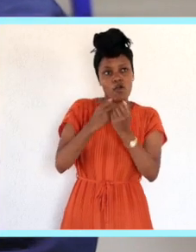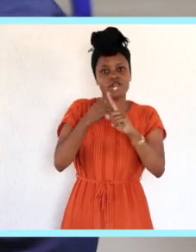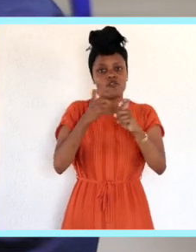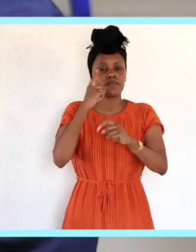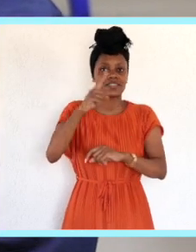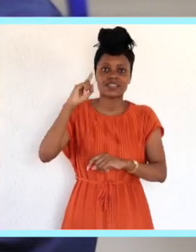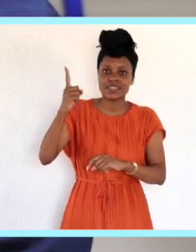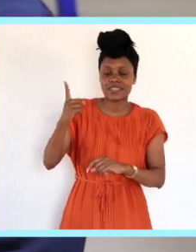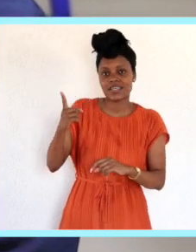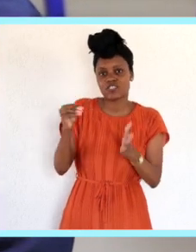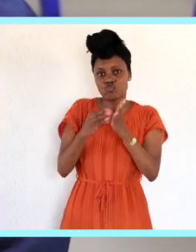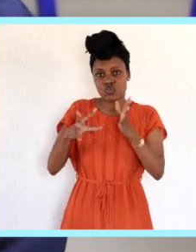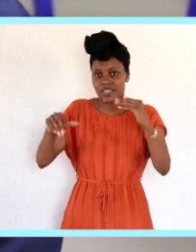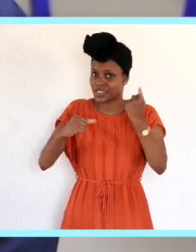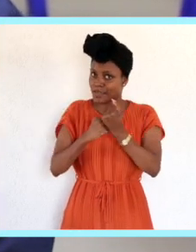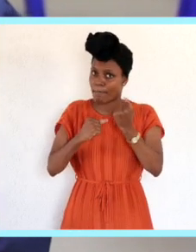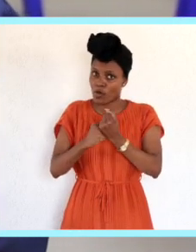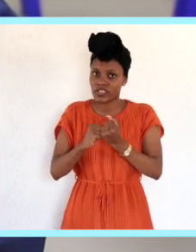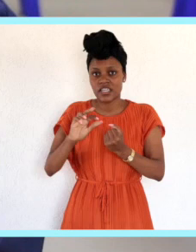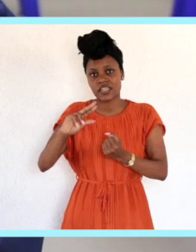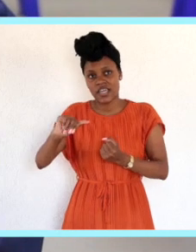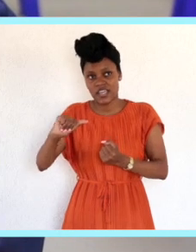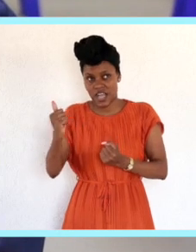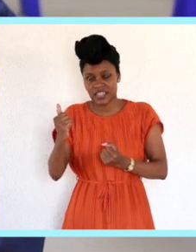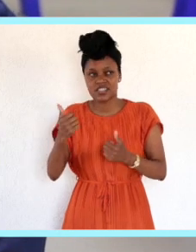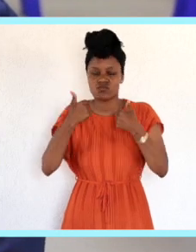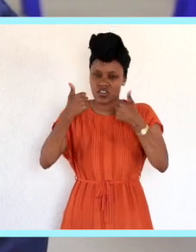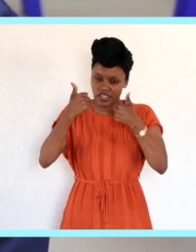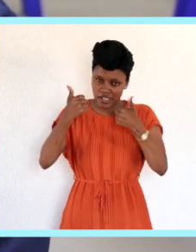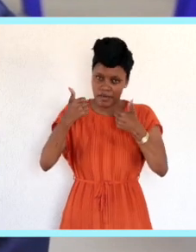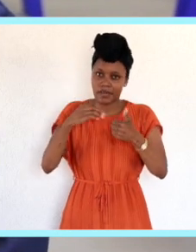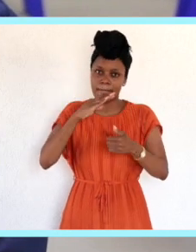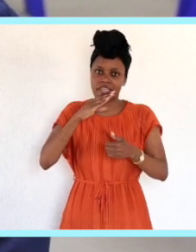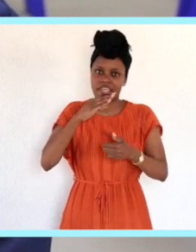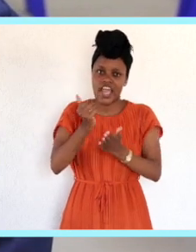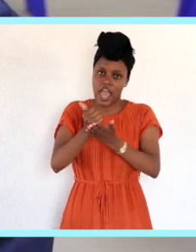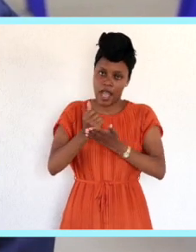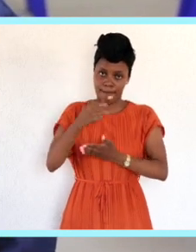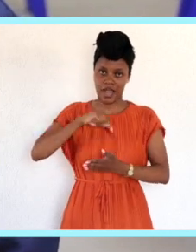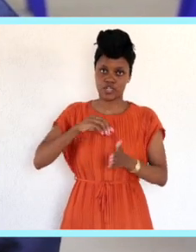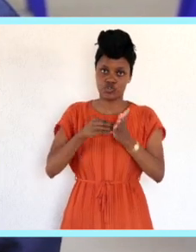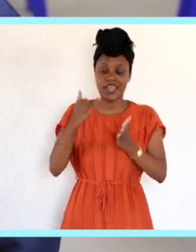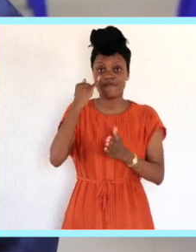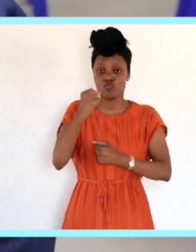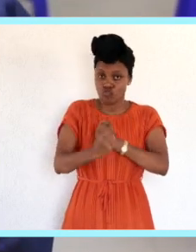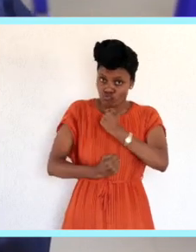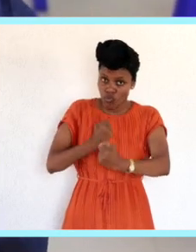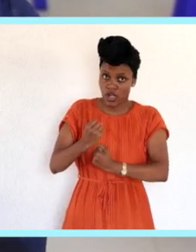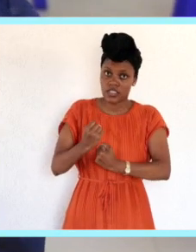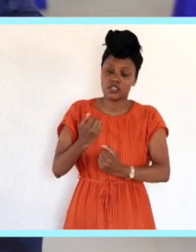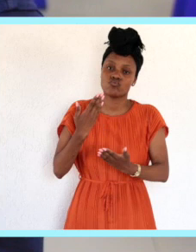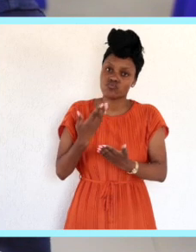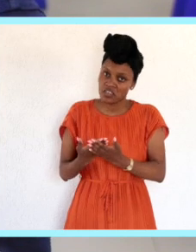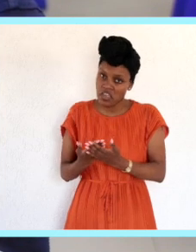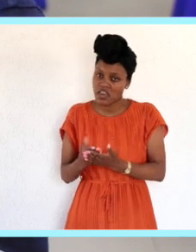the support that we get from the lecturers, the student support as well as other aspects is very great. Because even if you